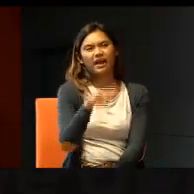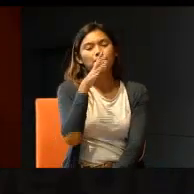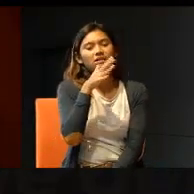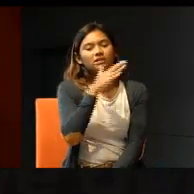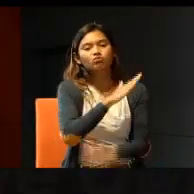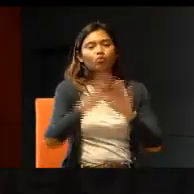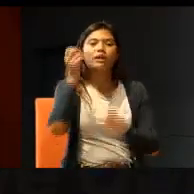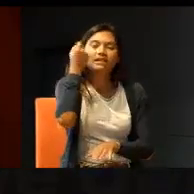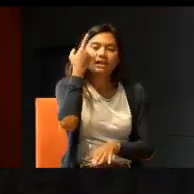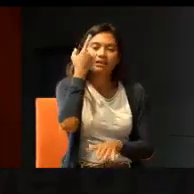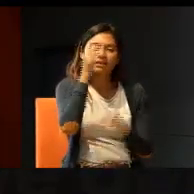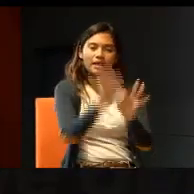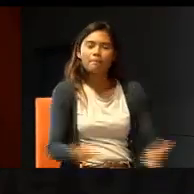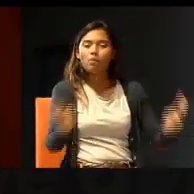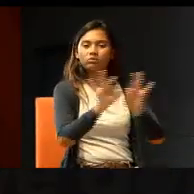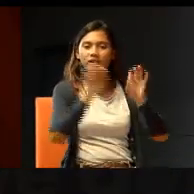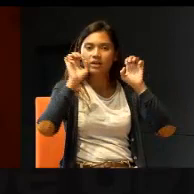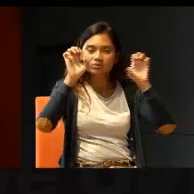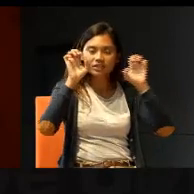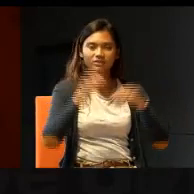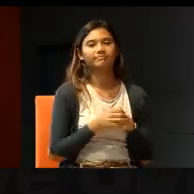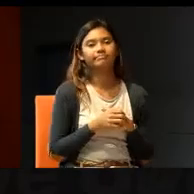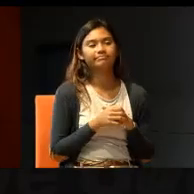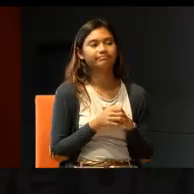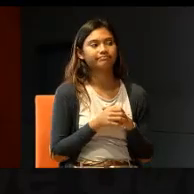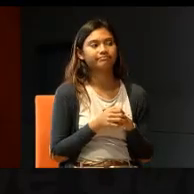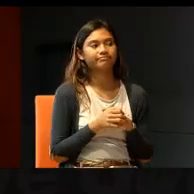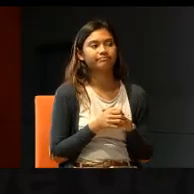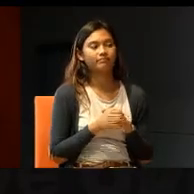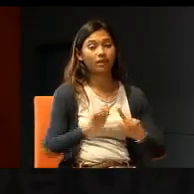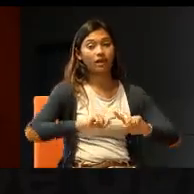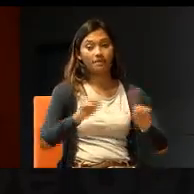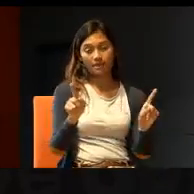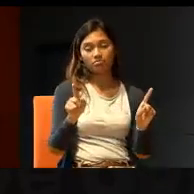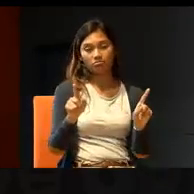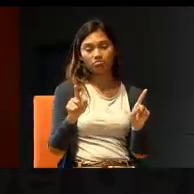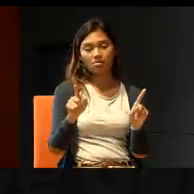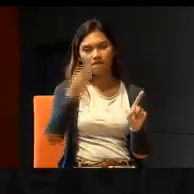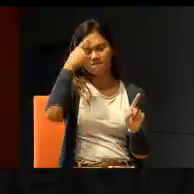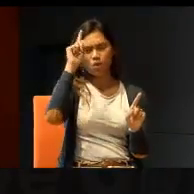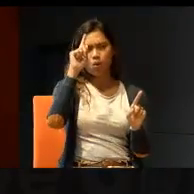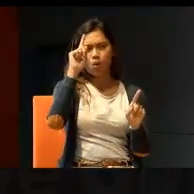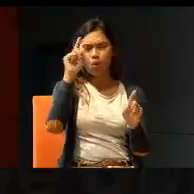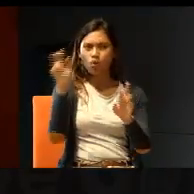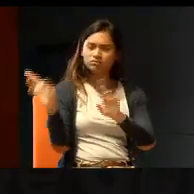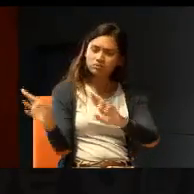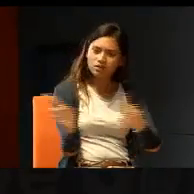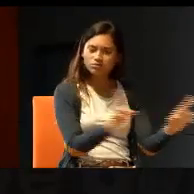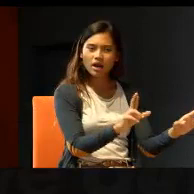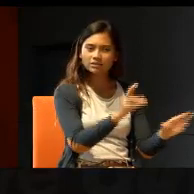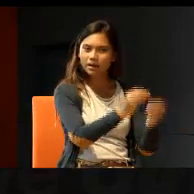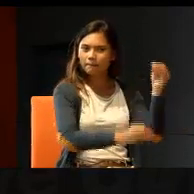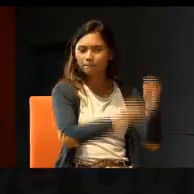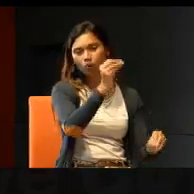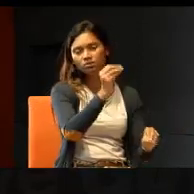the importance of agitation, things like that. But, I would say for the majority, there is no